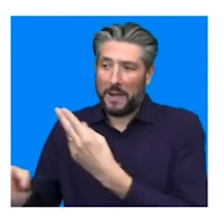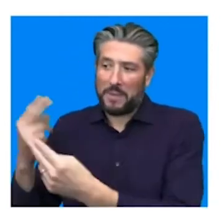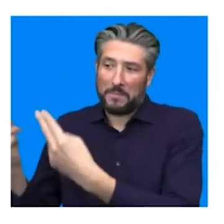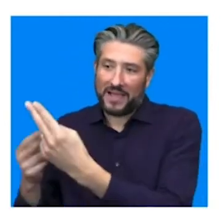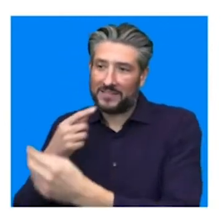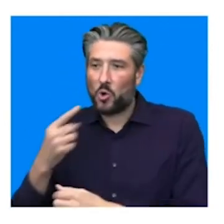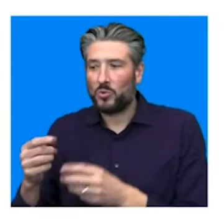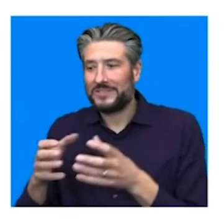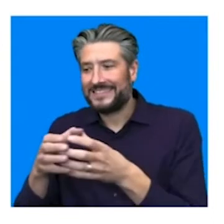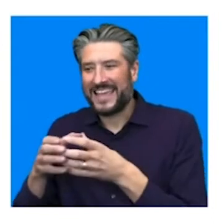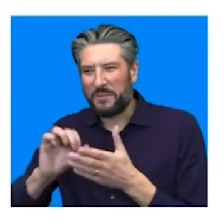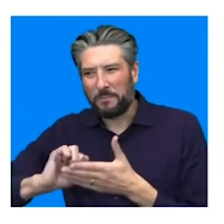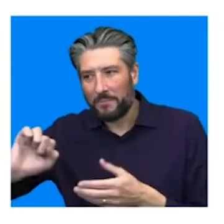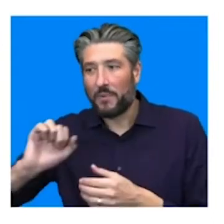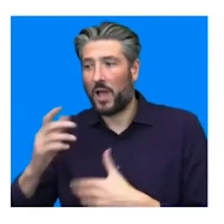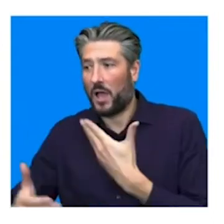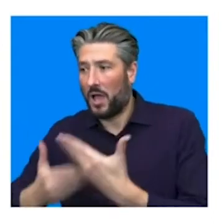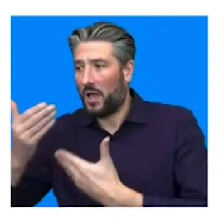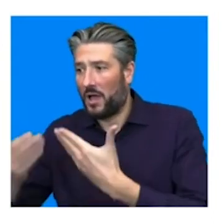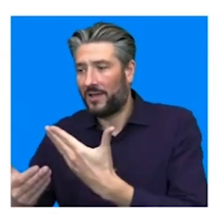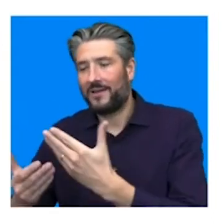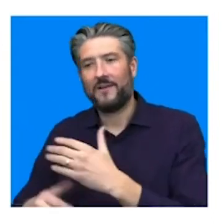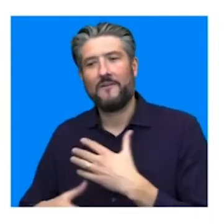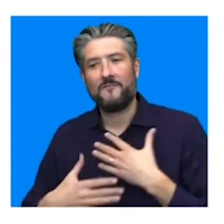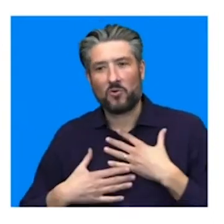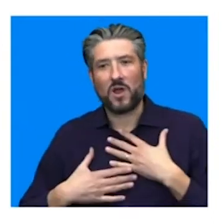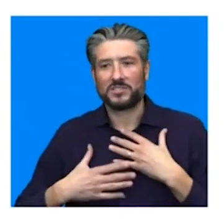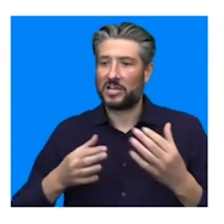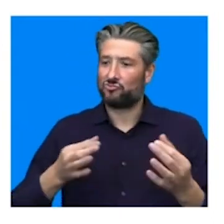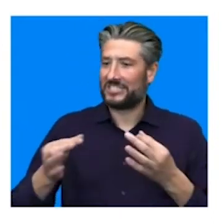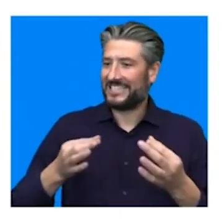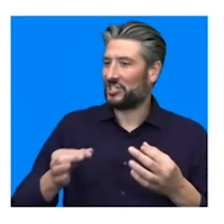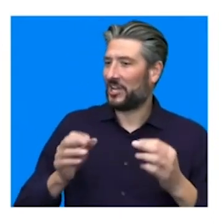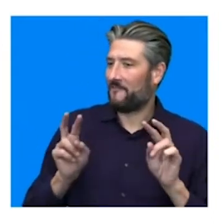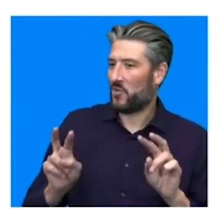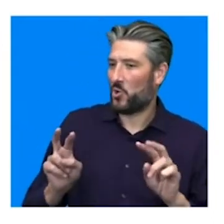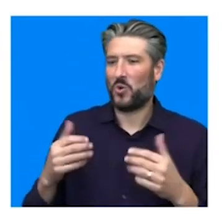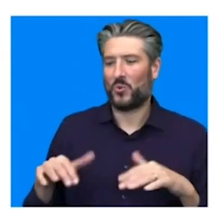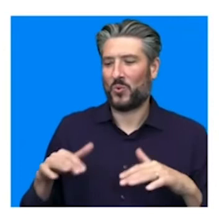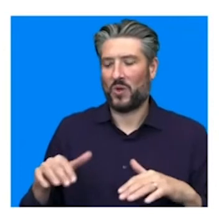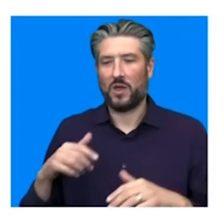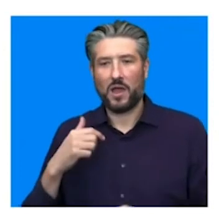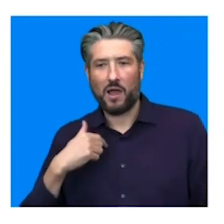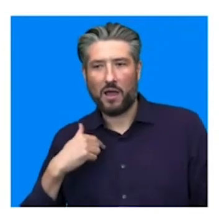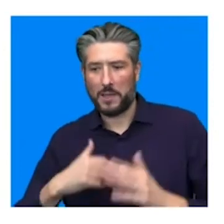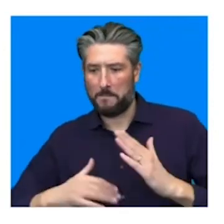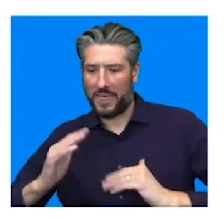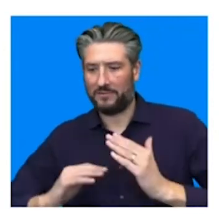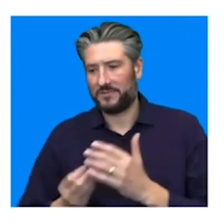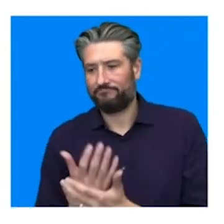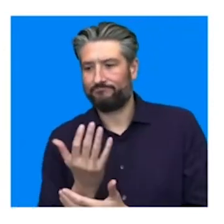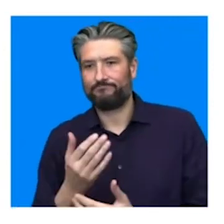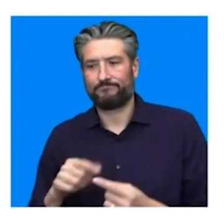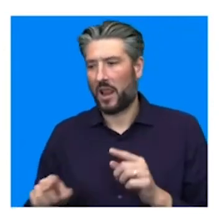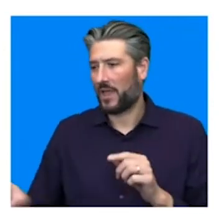talking about typography. And that, from a strategic point of view, was really scanny because I built up this kind of like this group of ambassadors around the